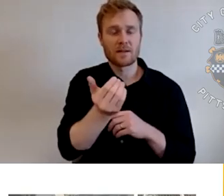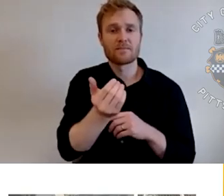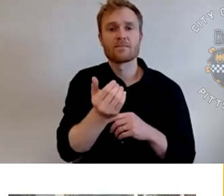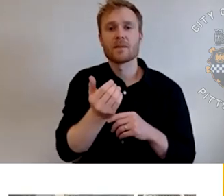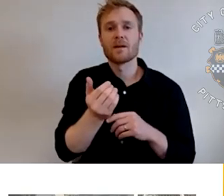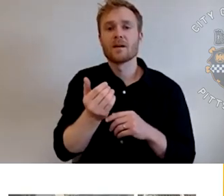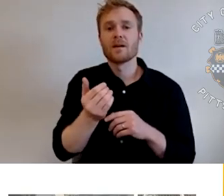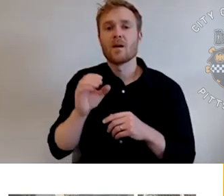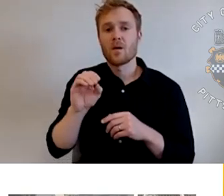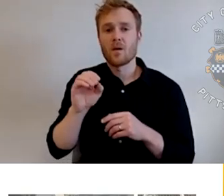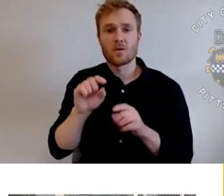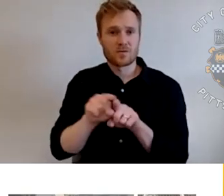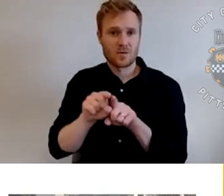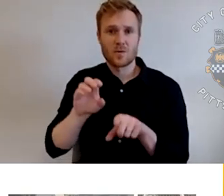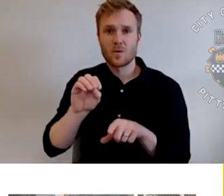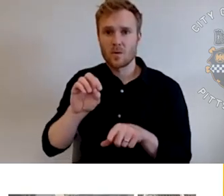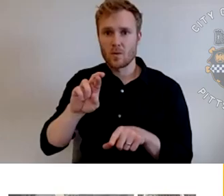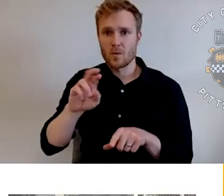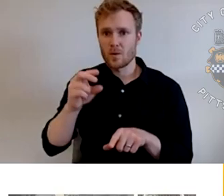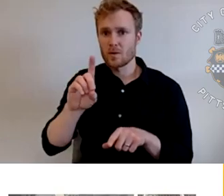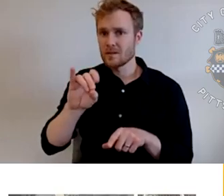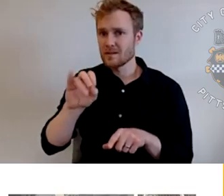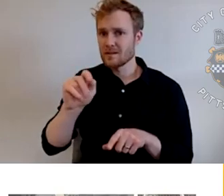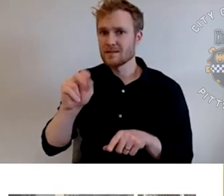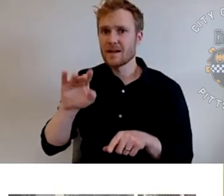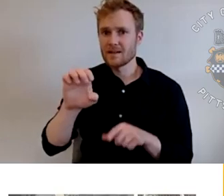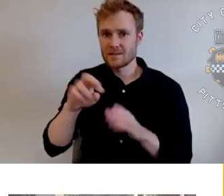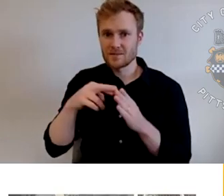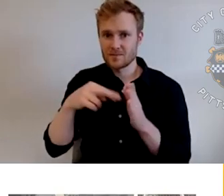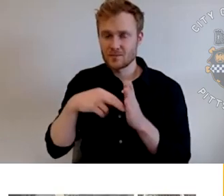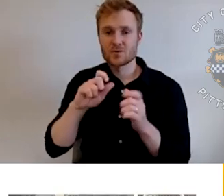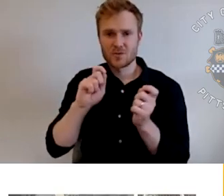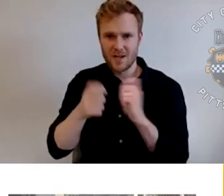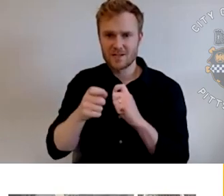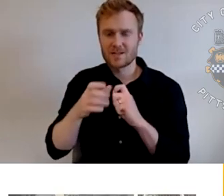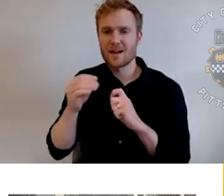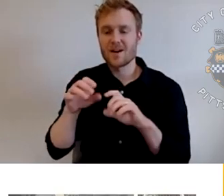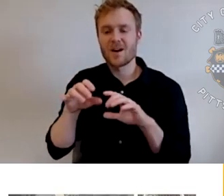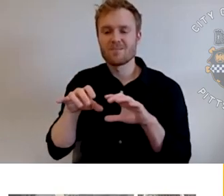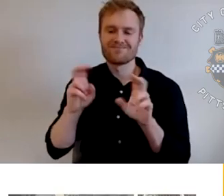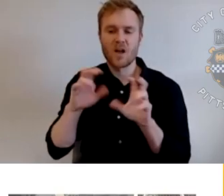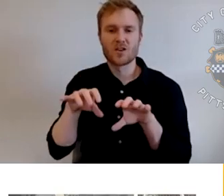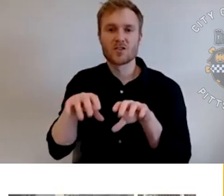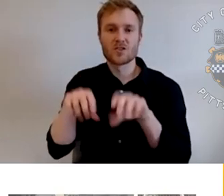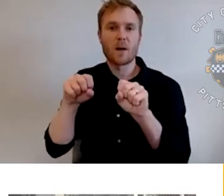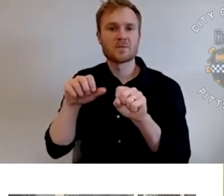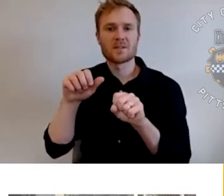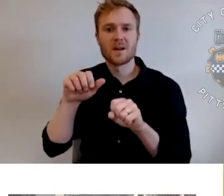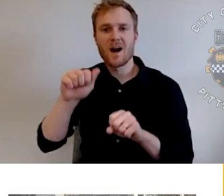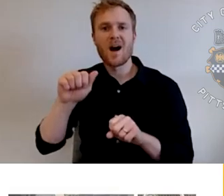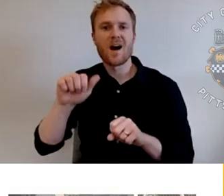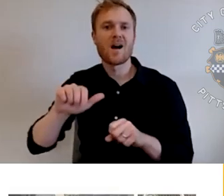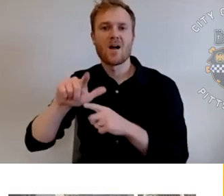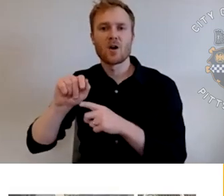and the adopt a lot program was established, uh, to allow people to, uh, have productive use of